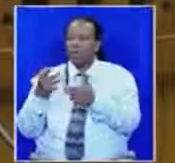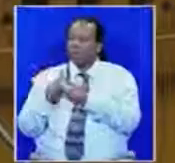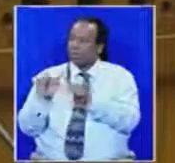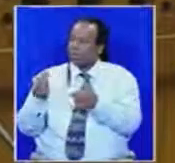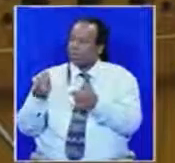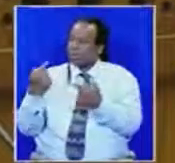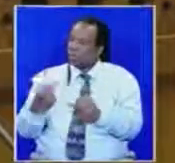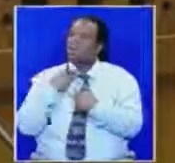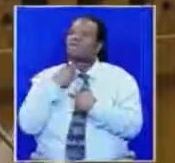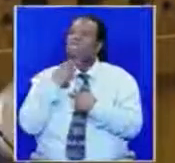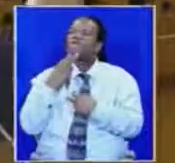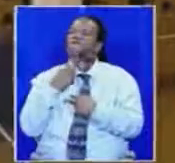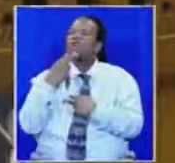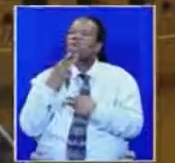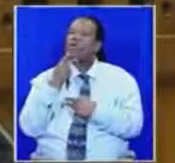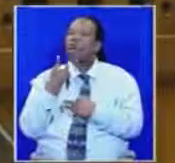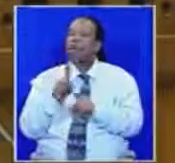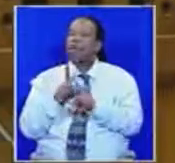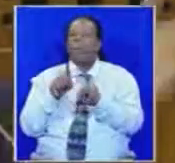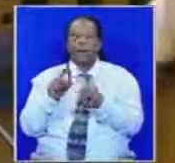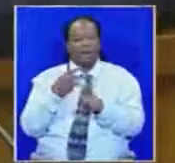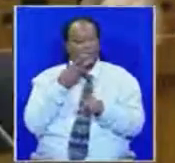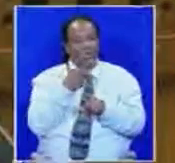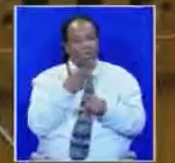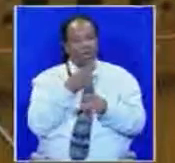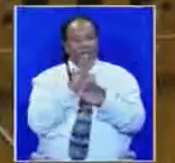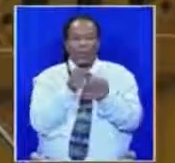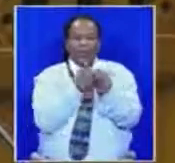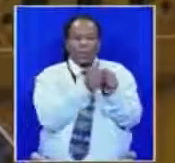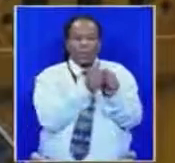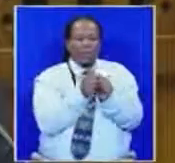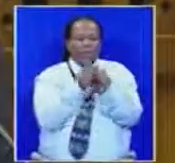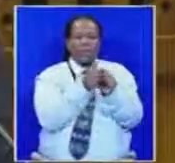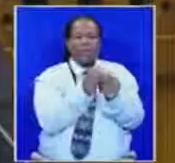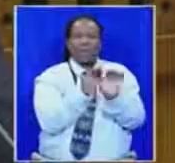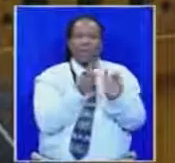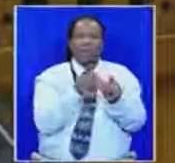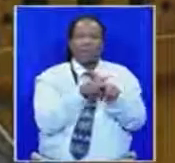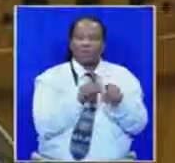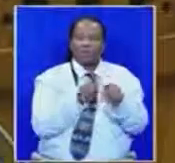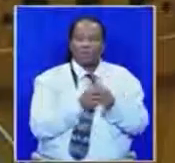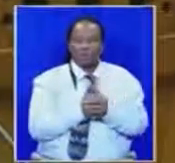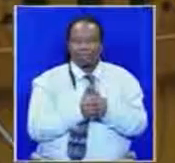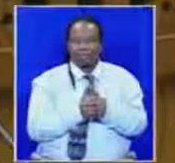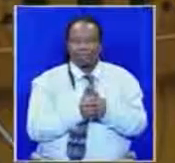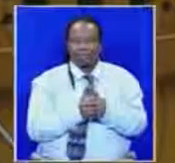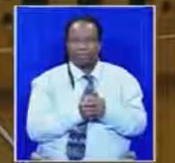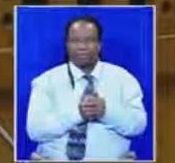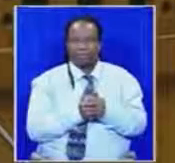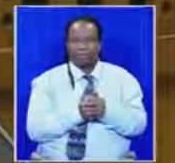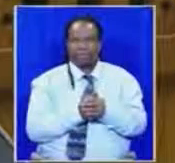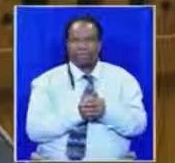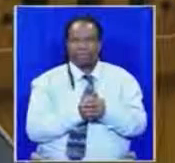on this side of the House and clearly are running out of allies on this side of the House as well. I think it's